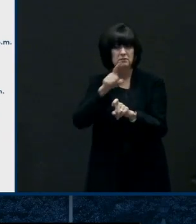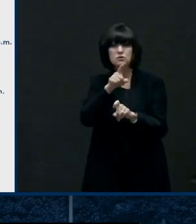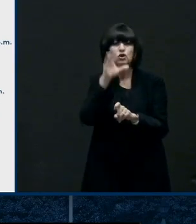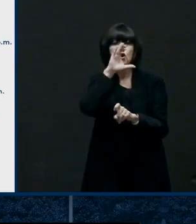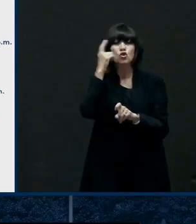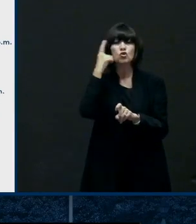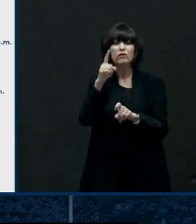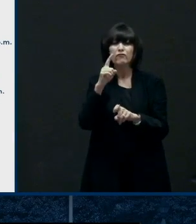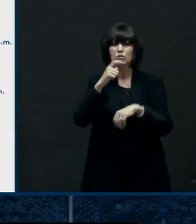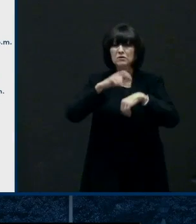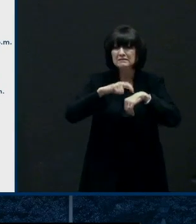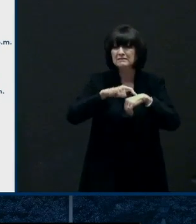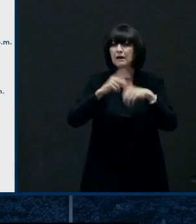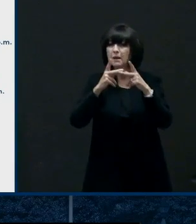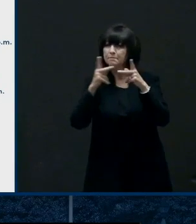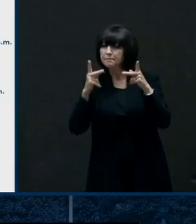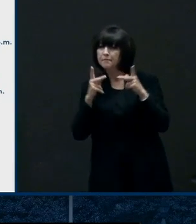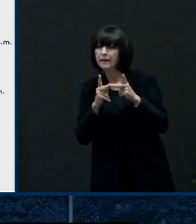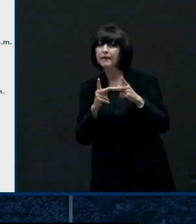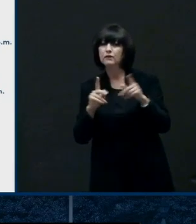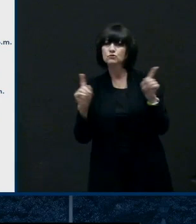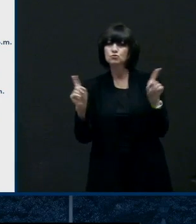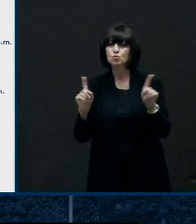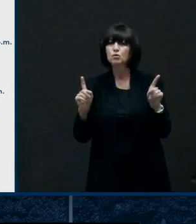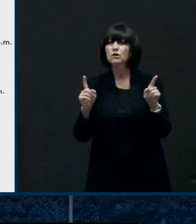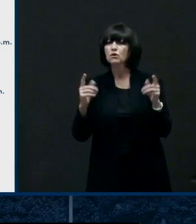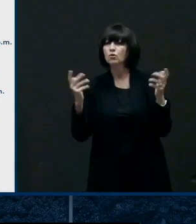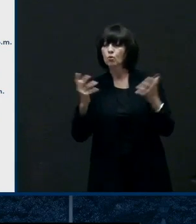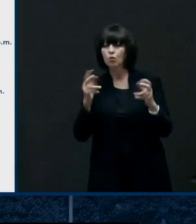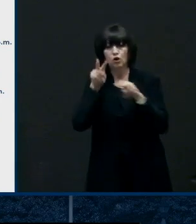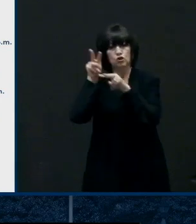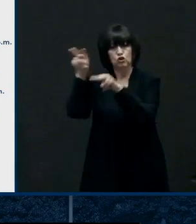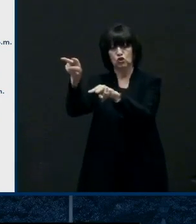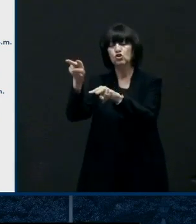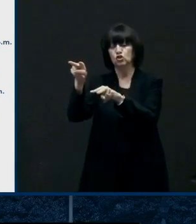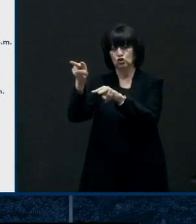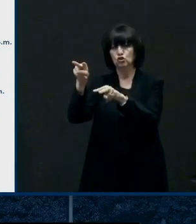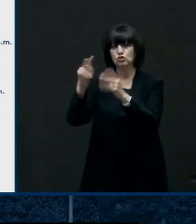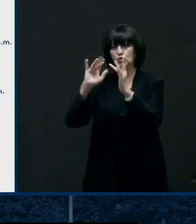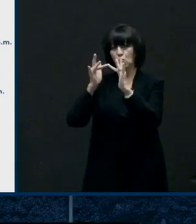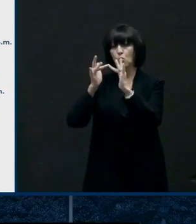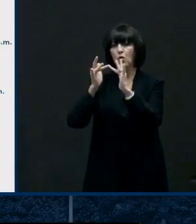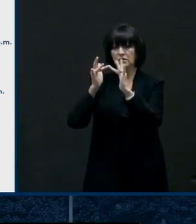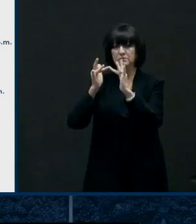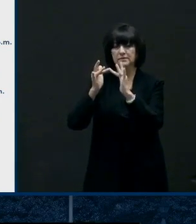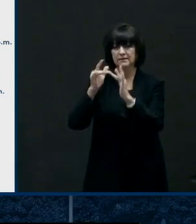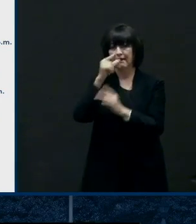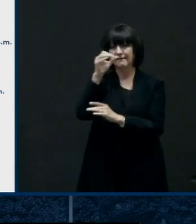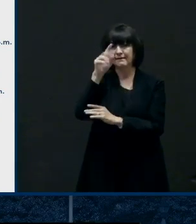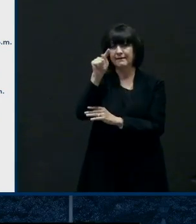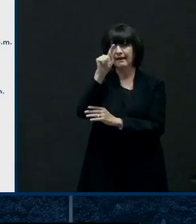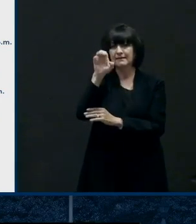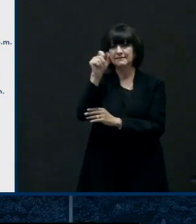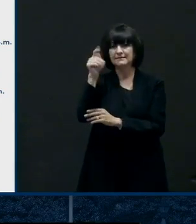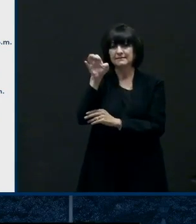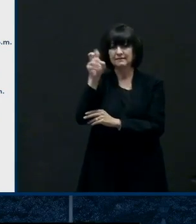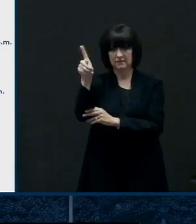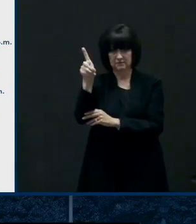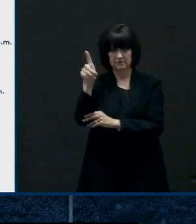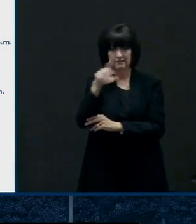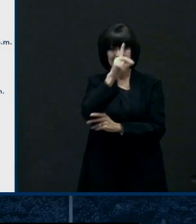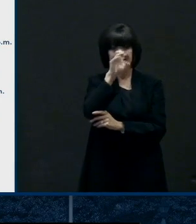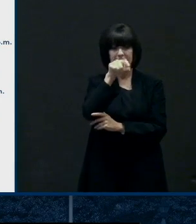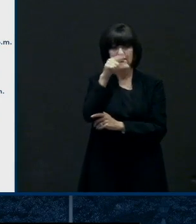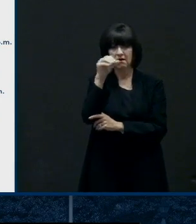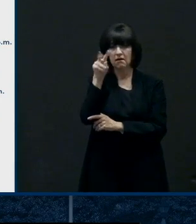to find out locations and times that are convenient for you kent and sussex uh same url you can go to to check out and we got uh